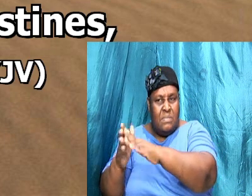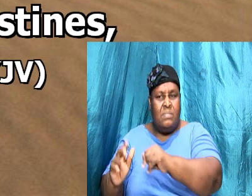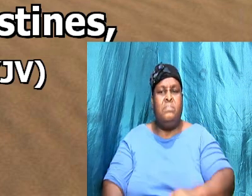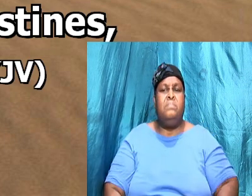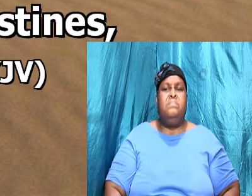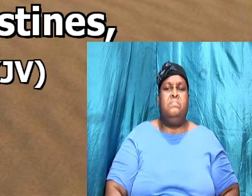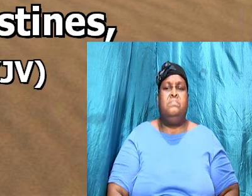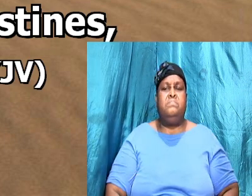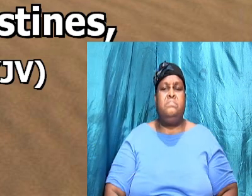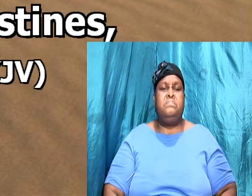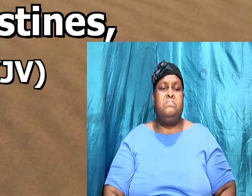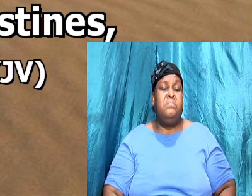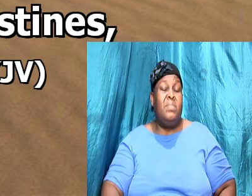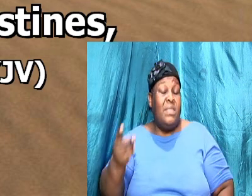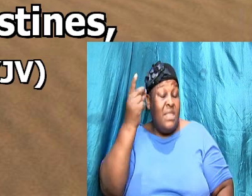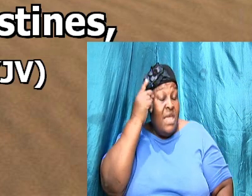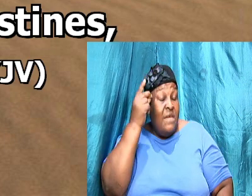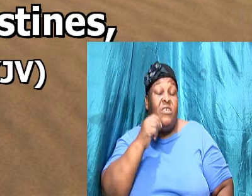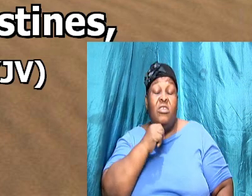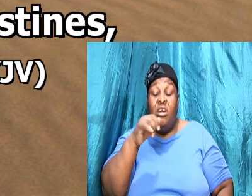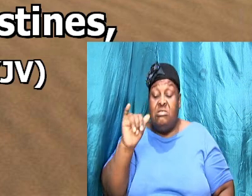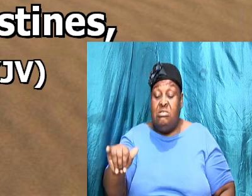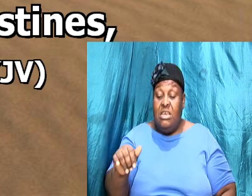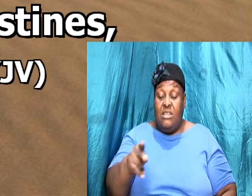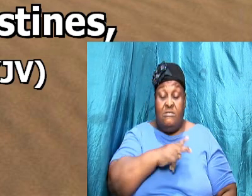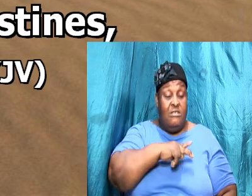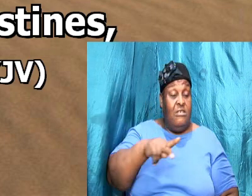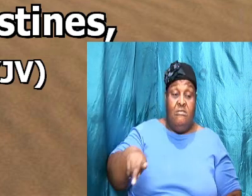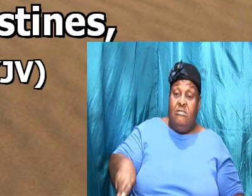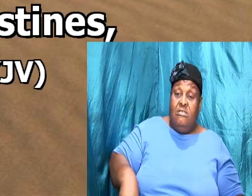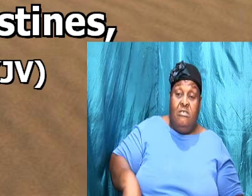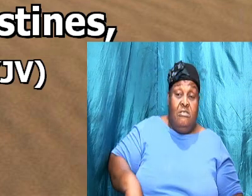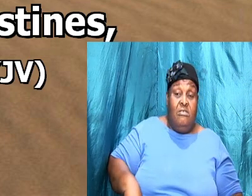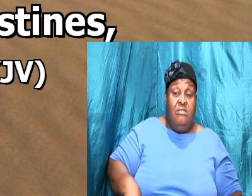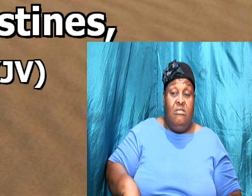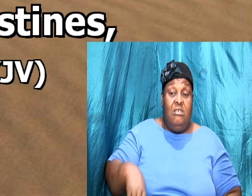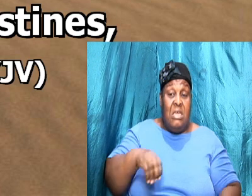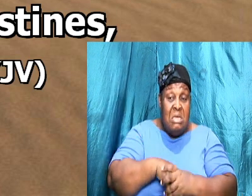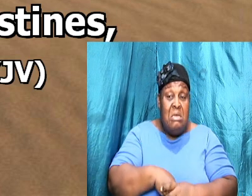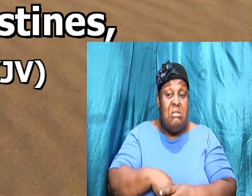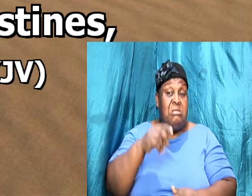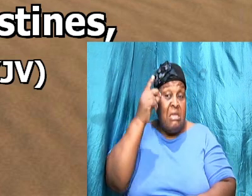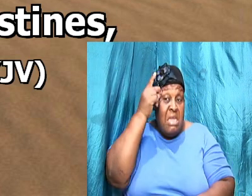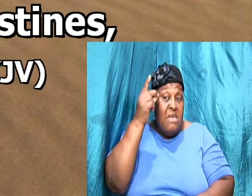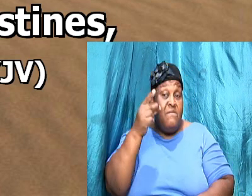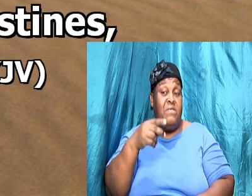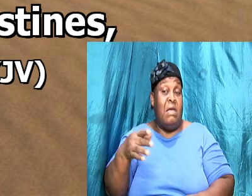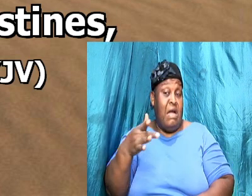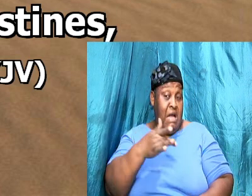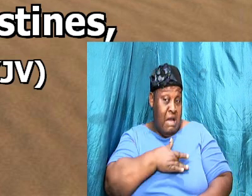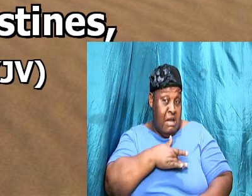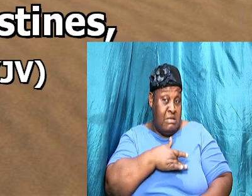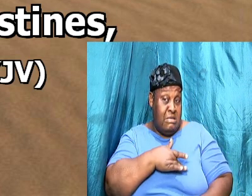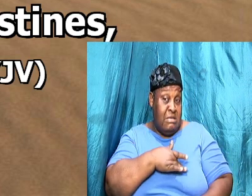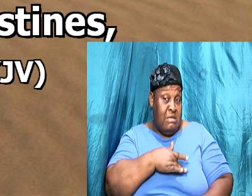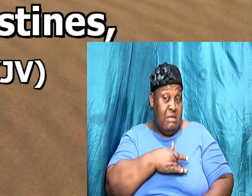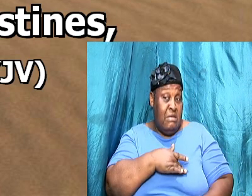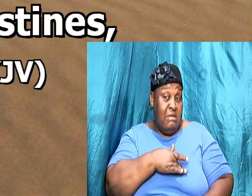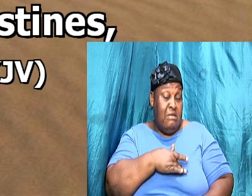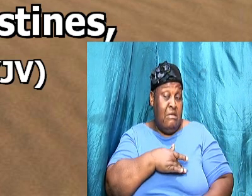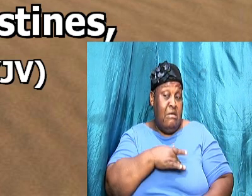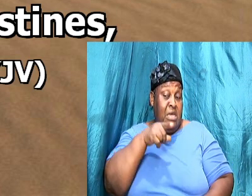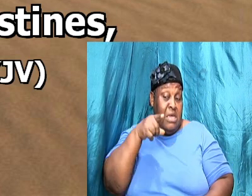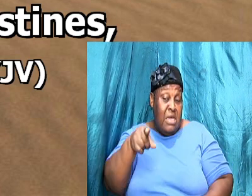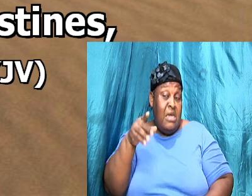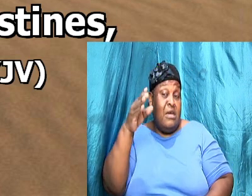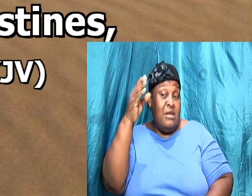David was not yet king but in his heart he know that he was a protector for the